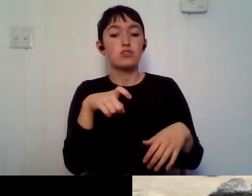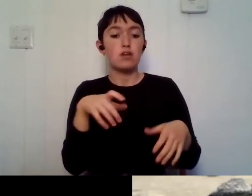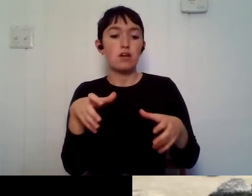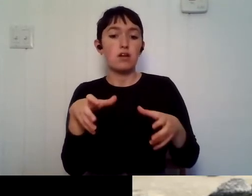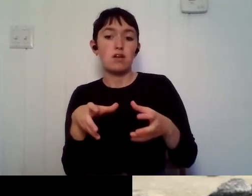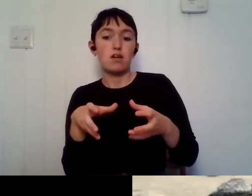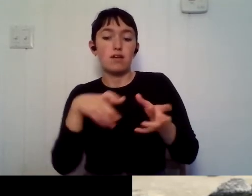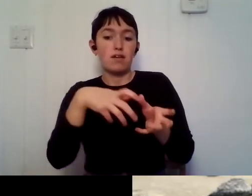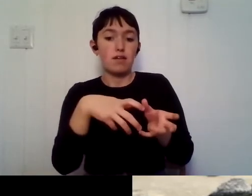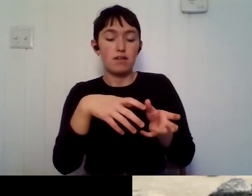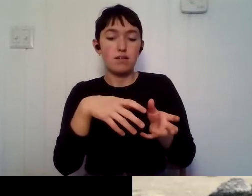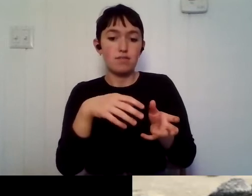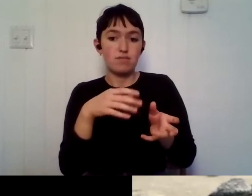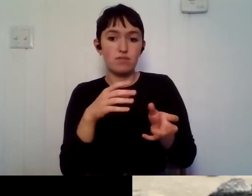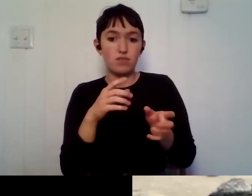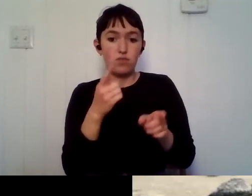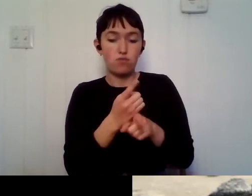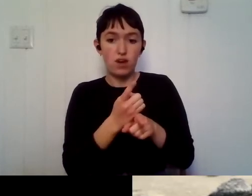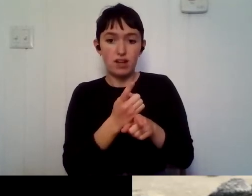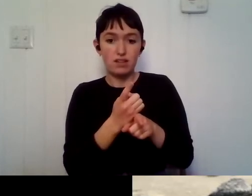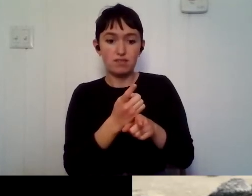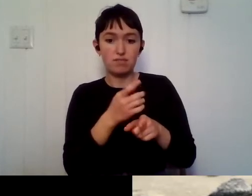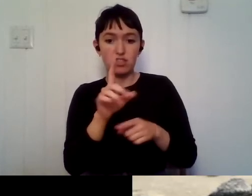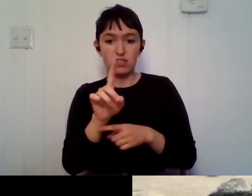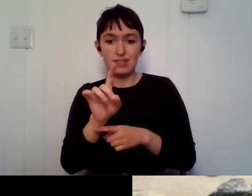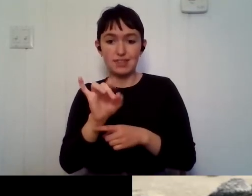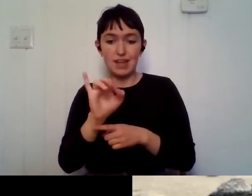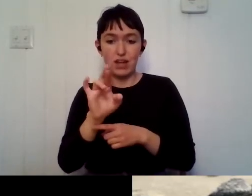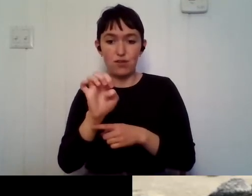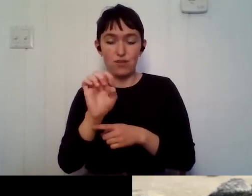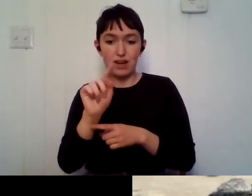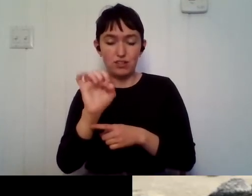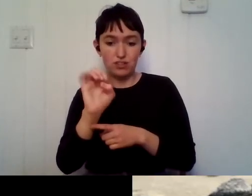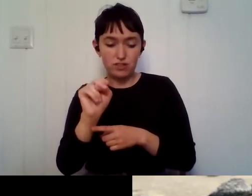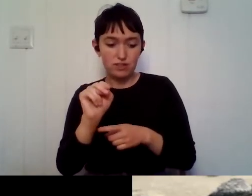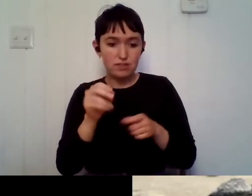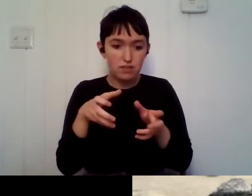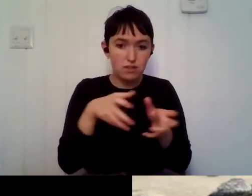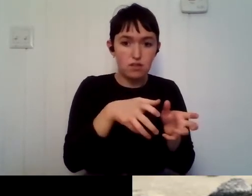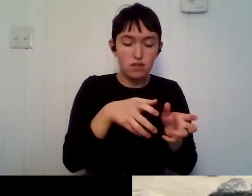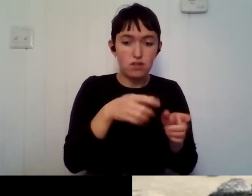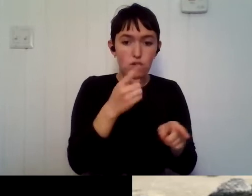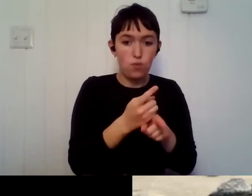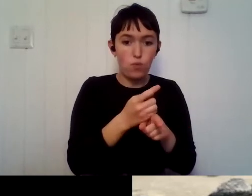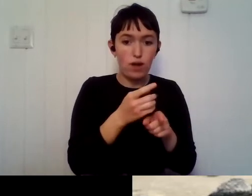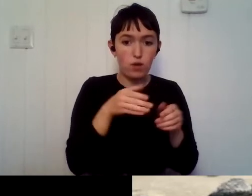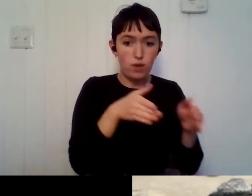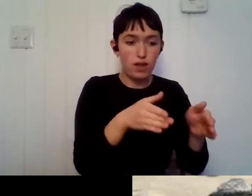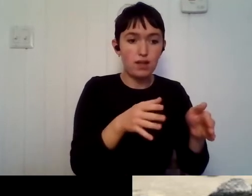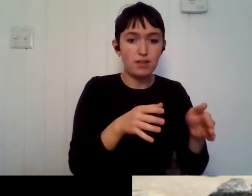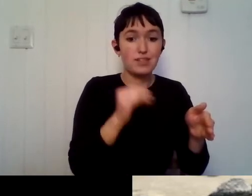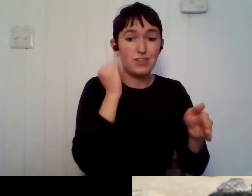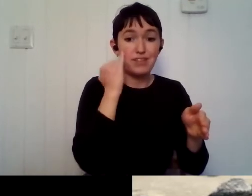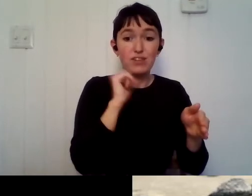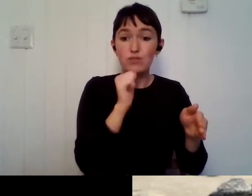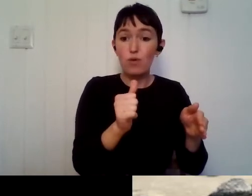if you take it back to the other way, it's just going to try to call back. It was facing that way for a reason. Um, so go ahead and put